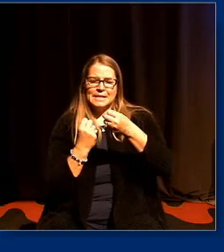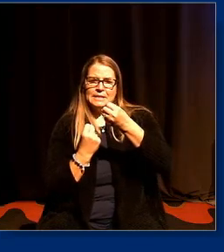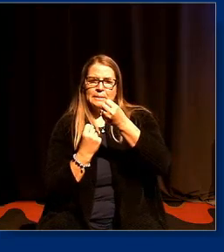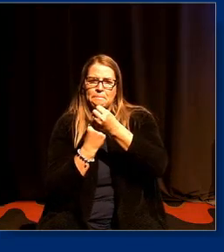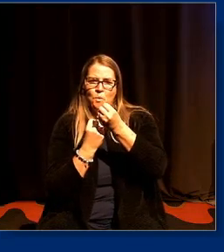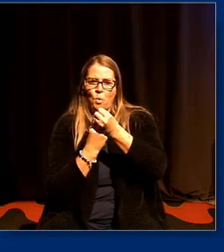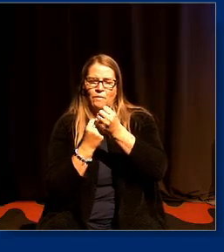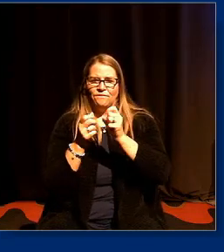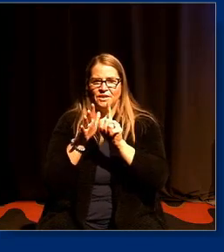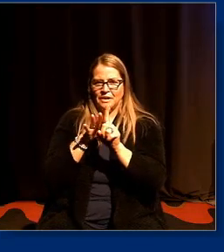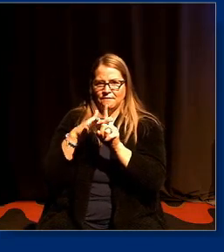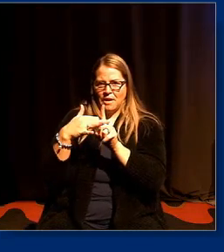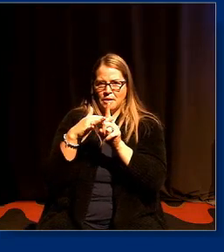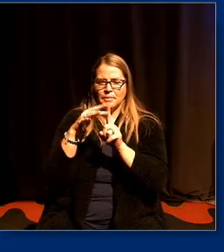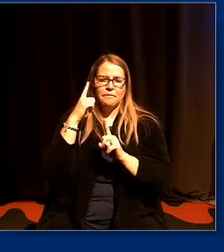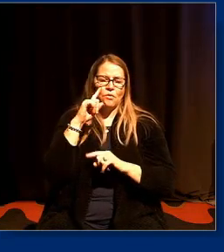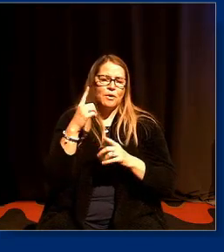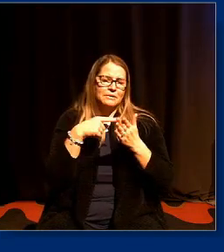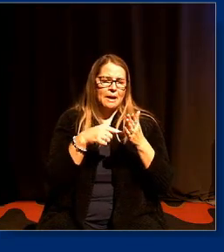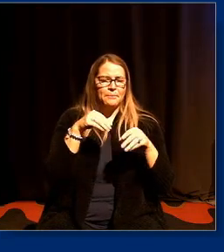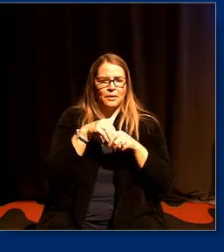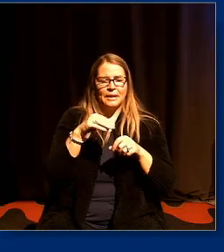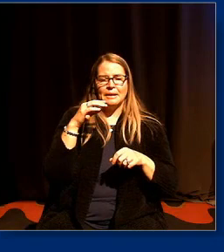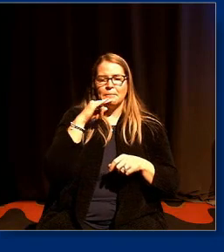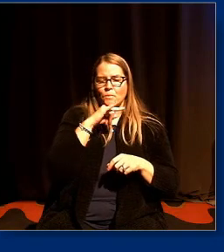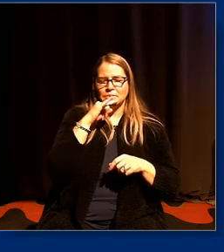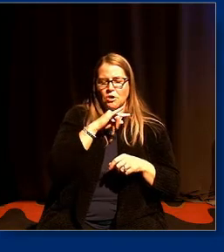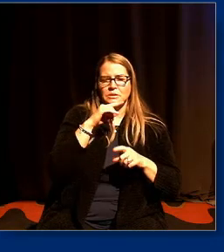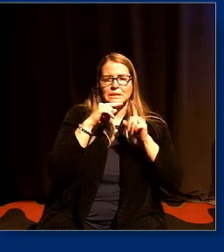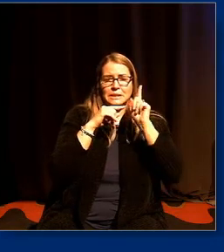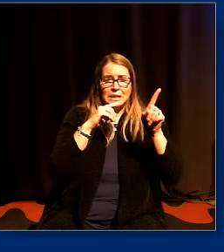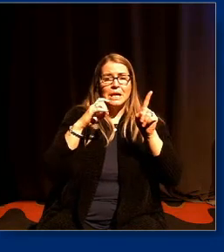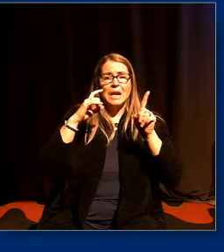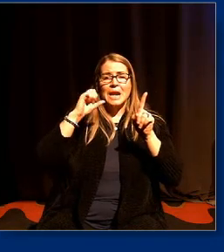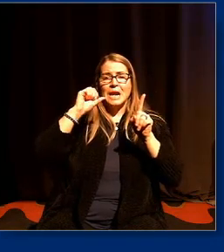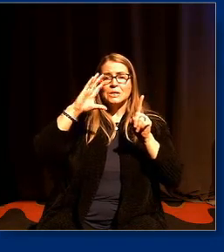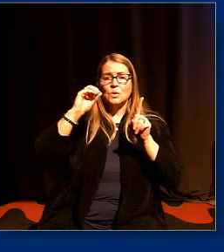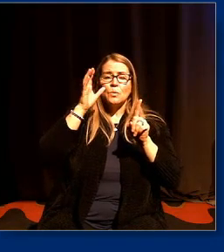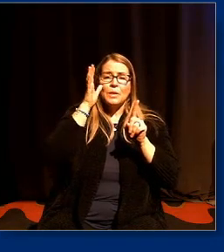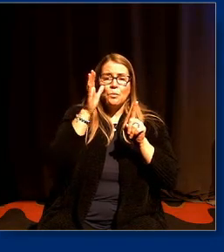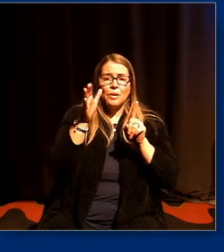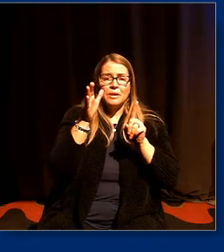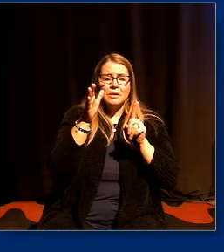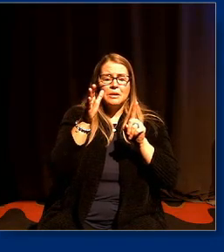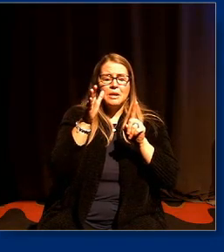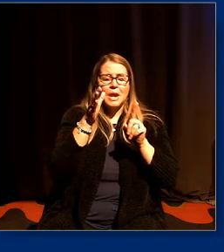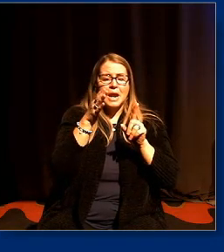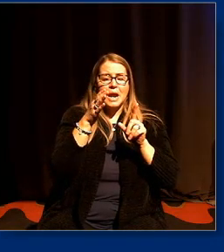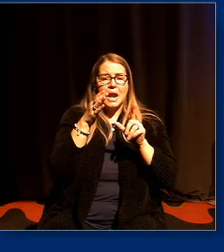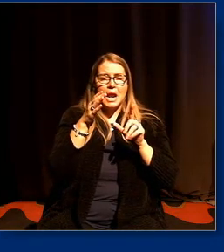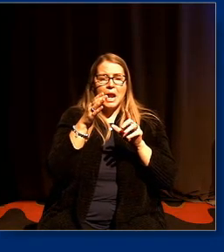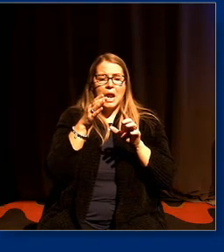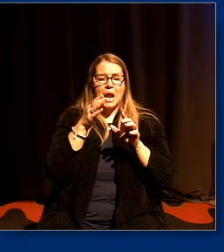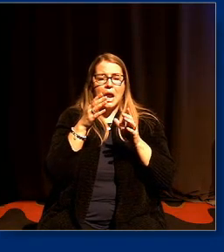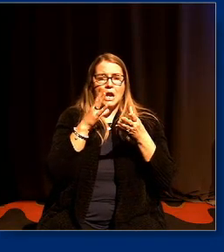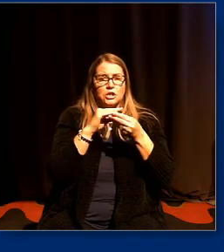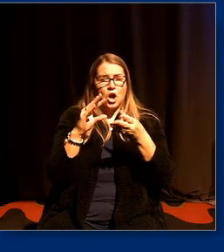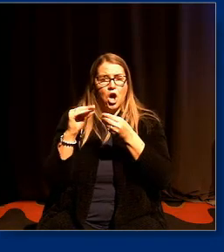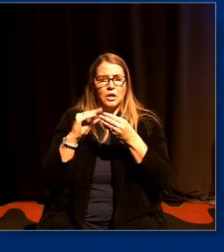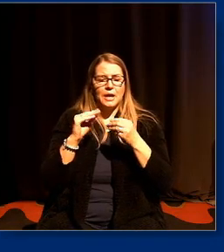environment at wisconsin madison colleagues would kind of take them on one side and say this is too dangerous